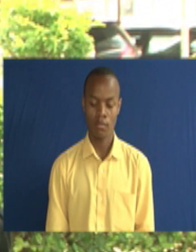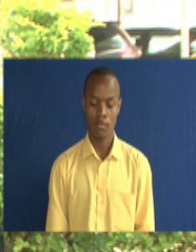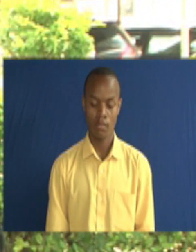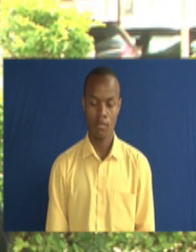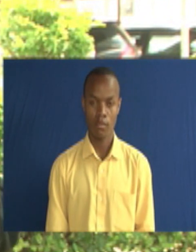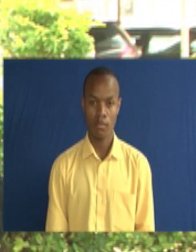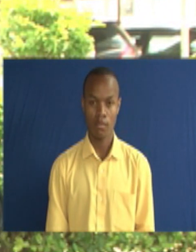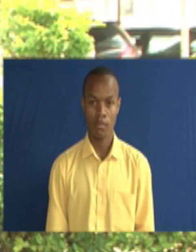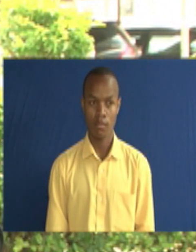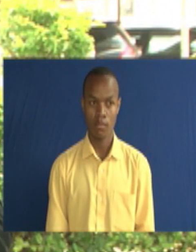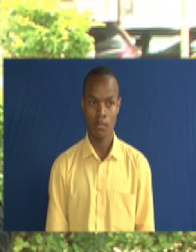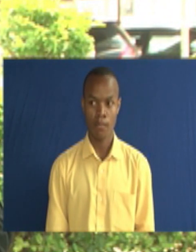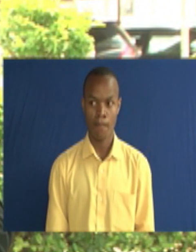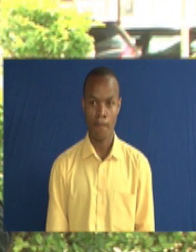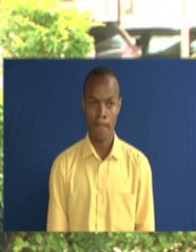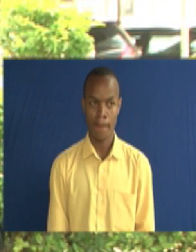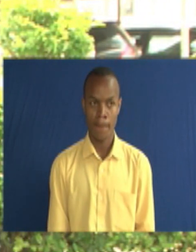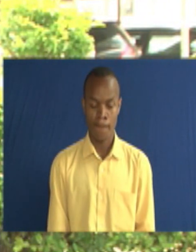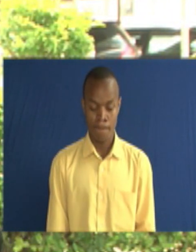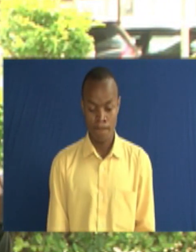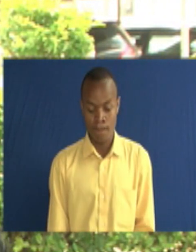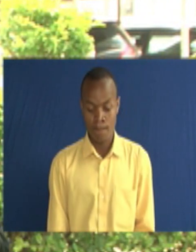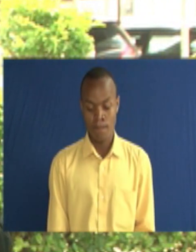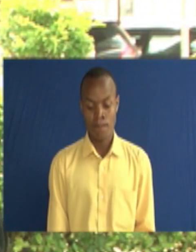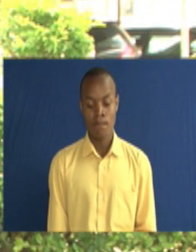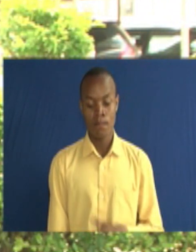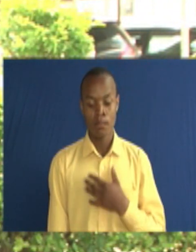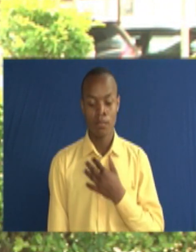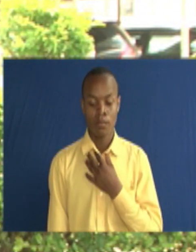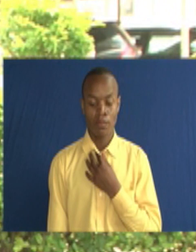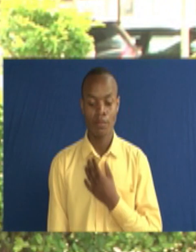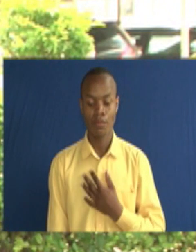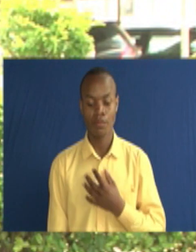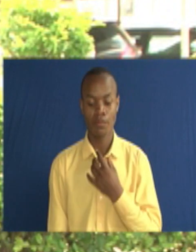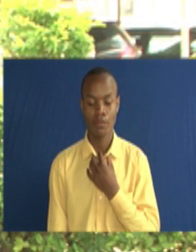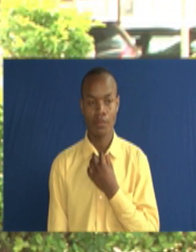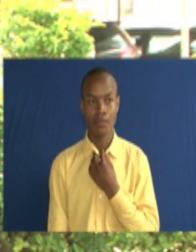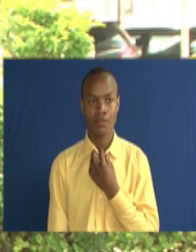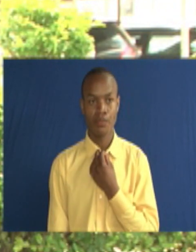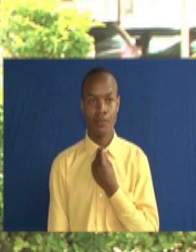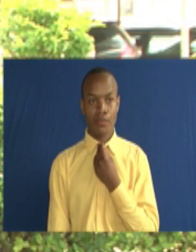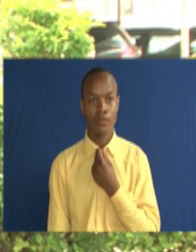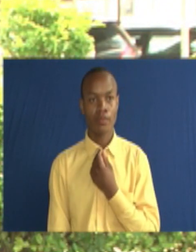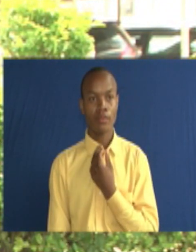and this was duly because the deaf people could not respond when